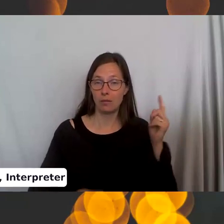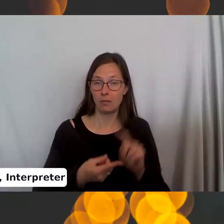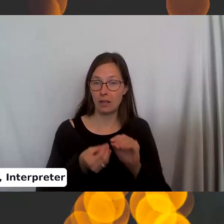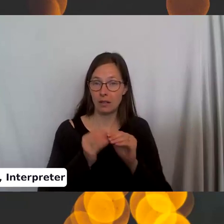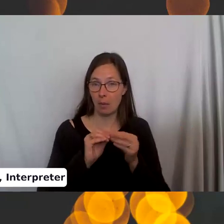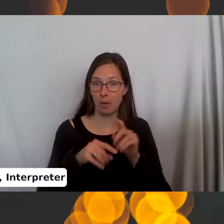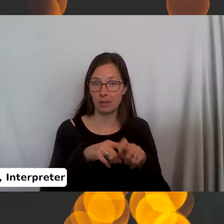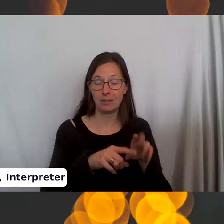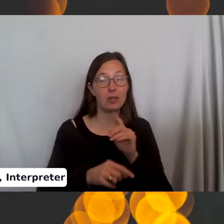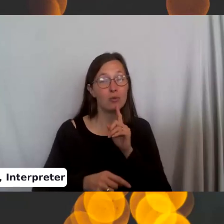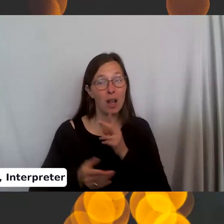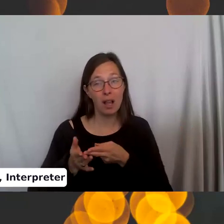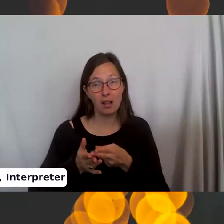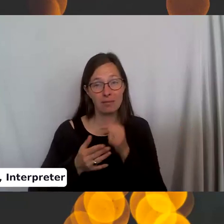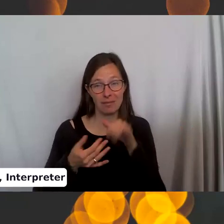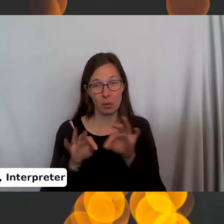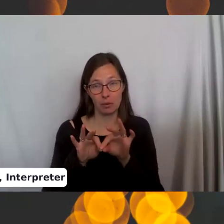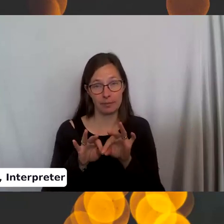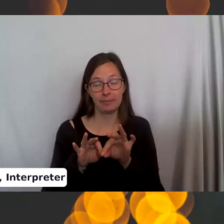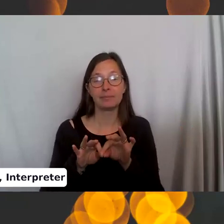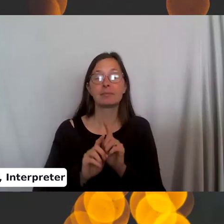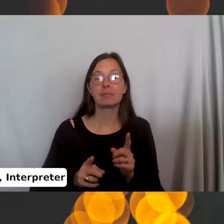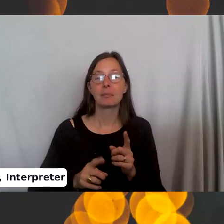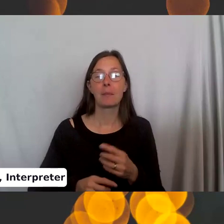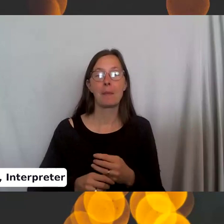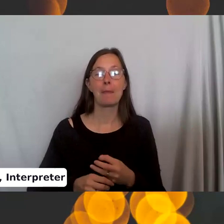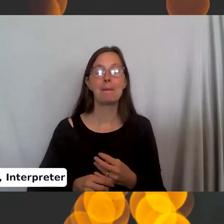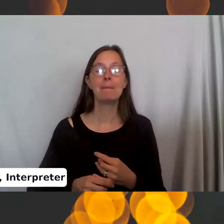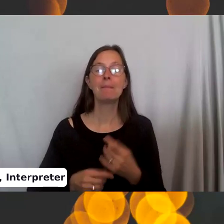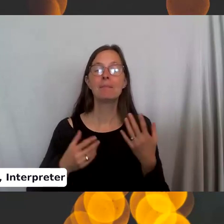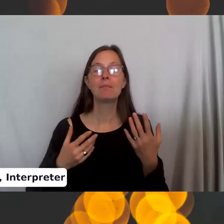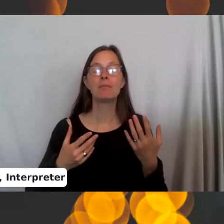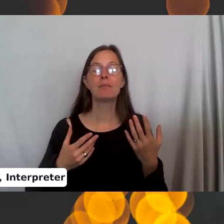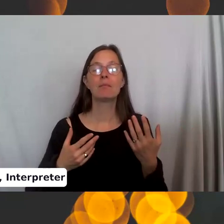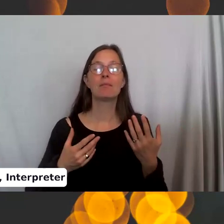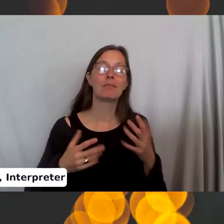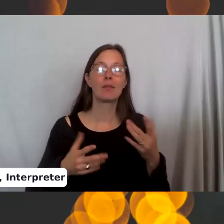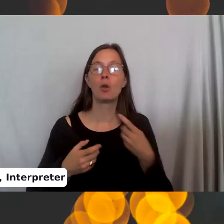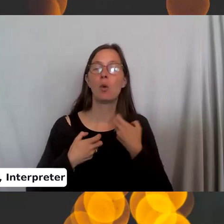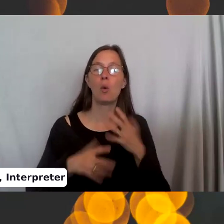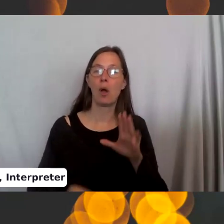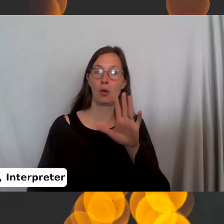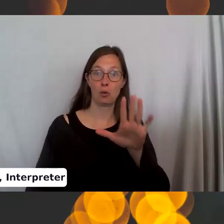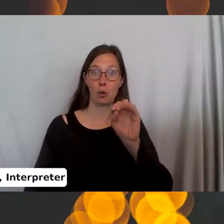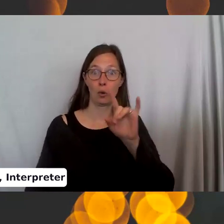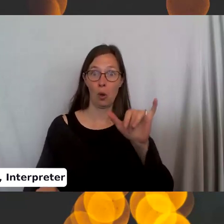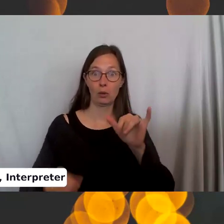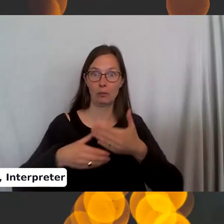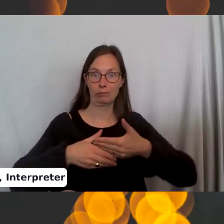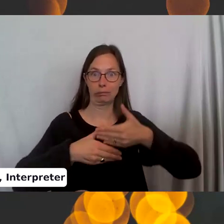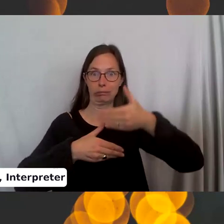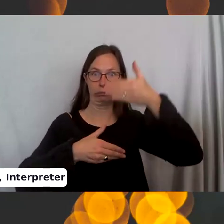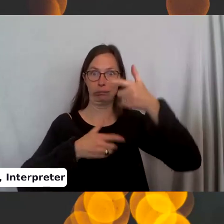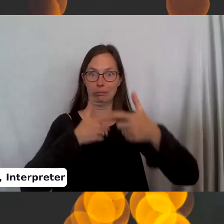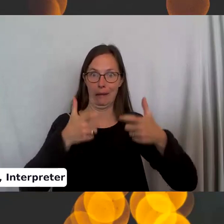And honestly, it doesn't matter that much. It's just, it's just, you don't, you don't want, you kind of don't want your cozy, like sticking up over the edge of your